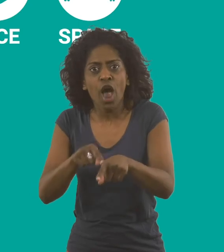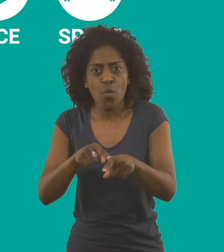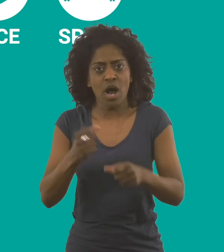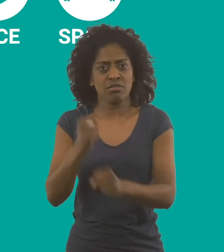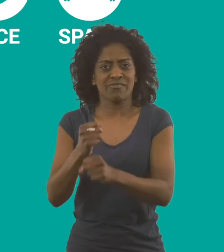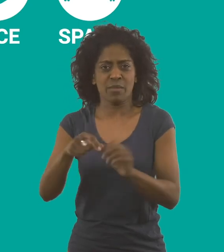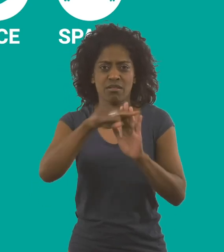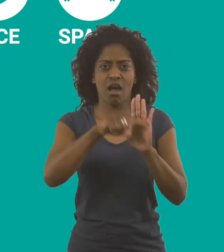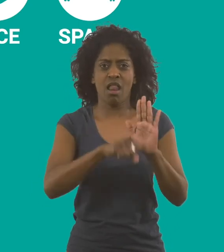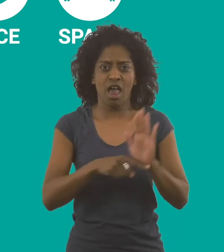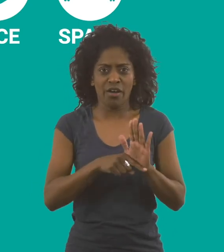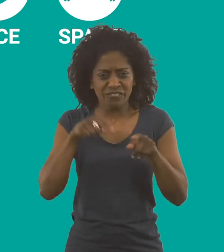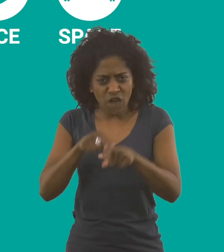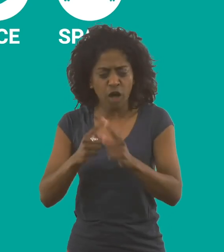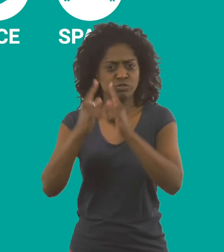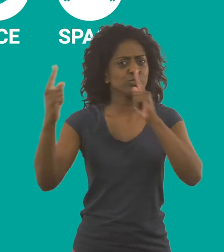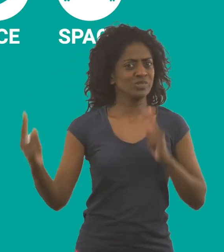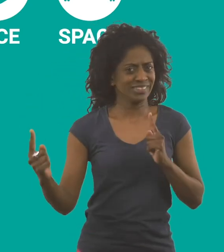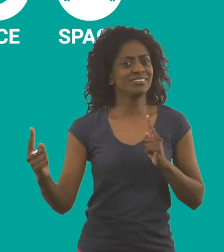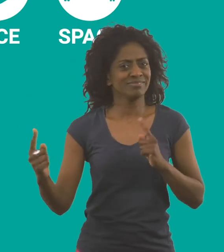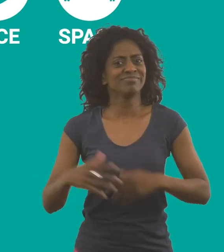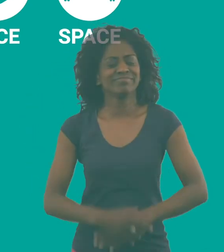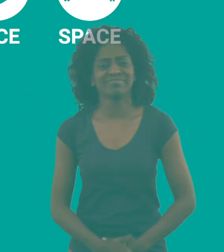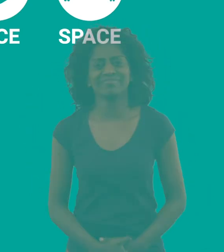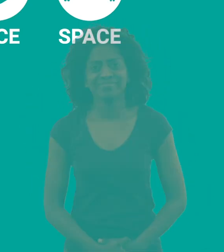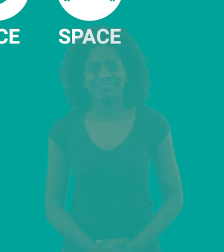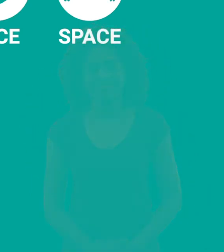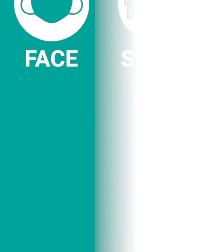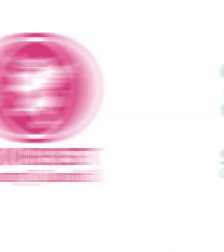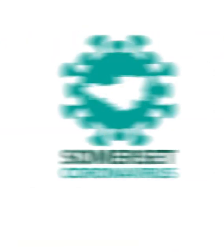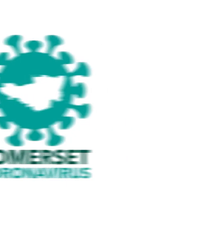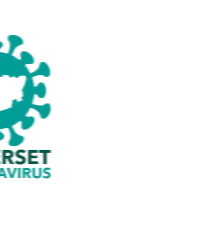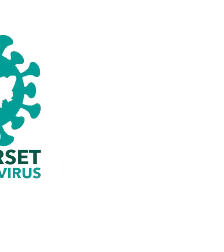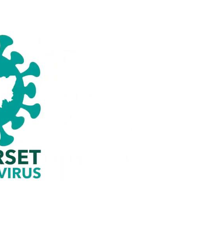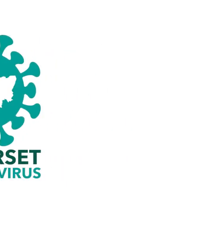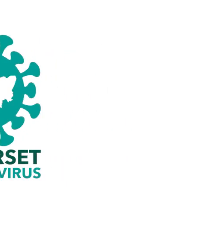better for you to maintain all the government guidelines and follow social distancing. healthy?